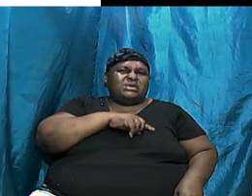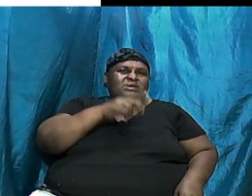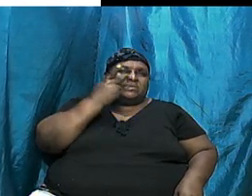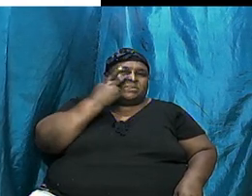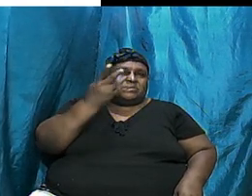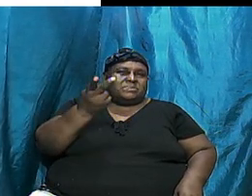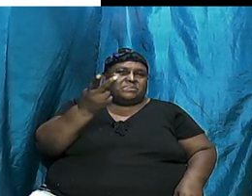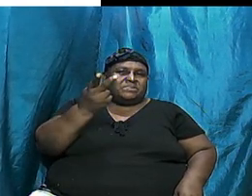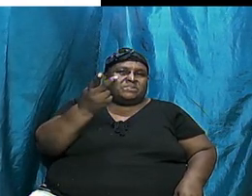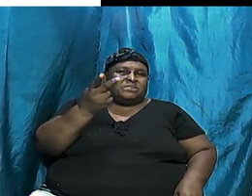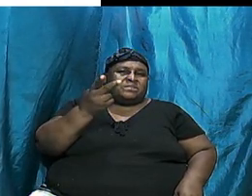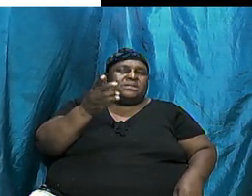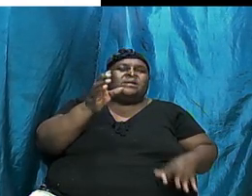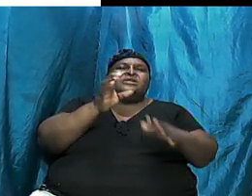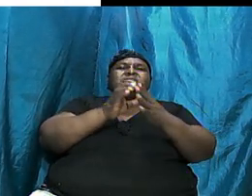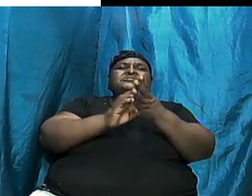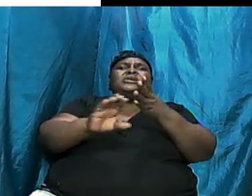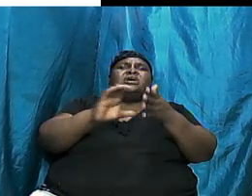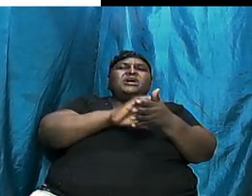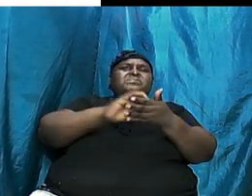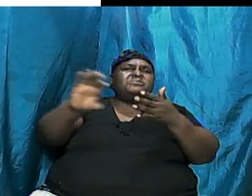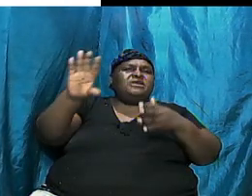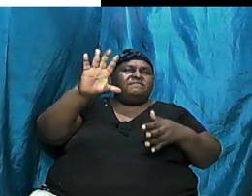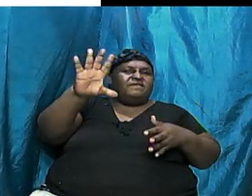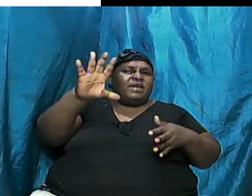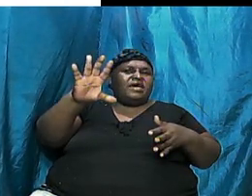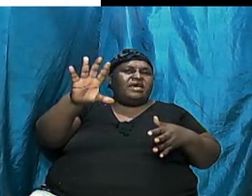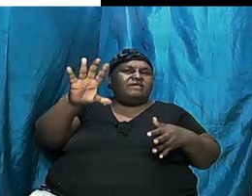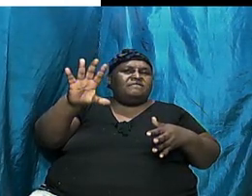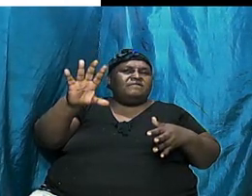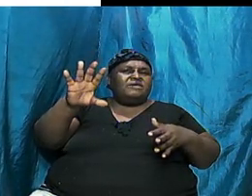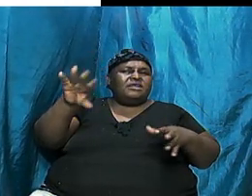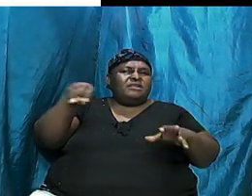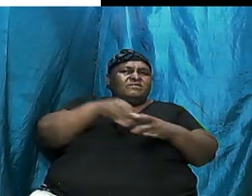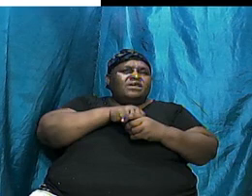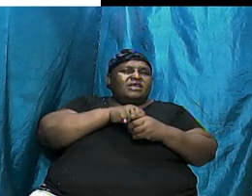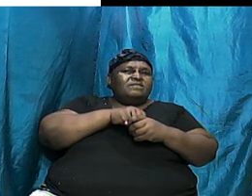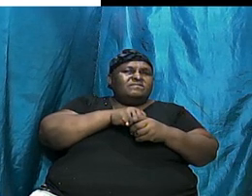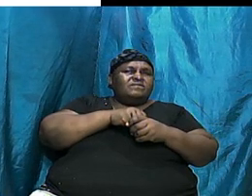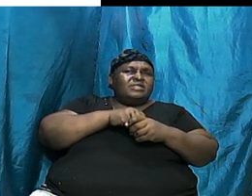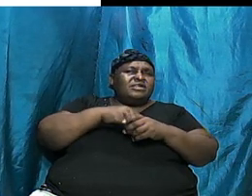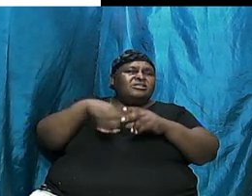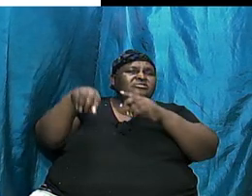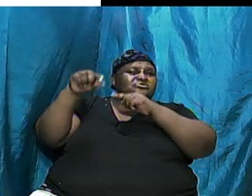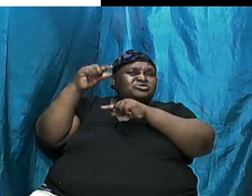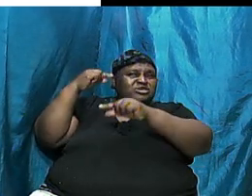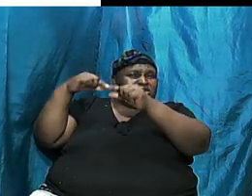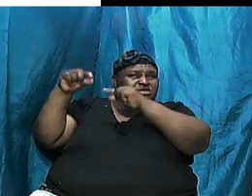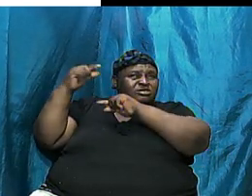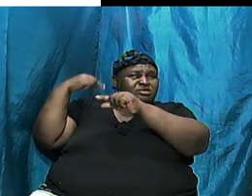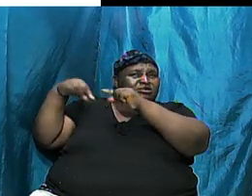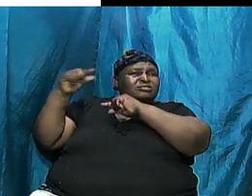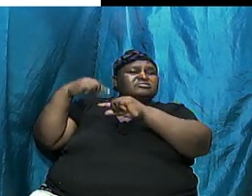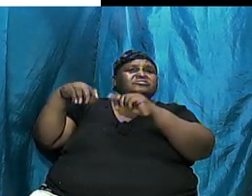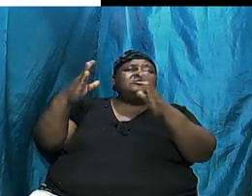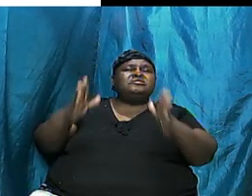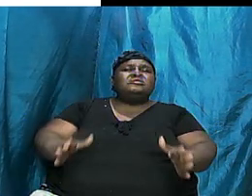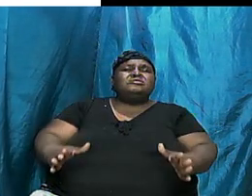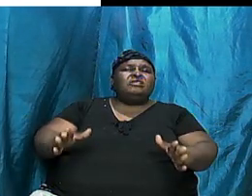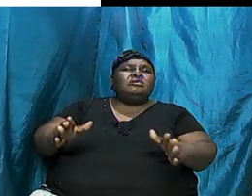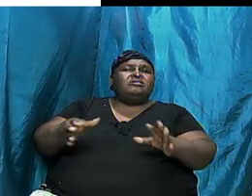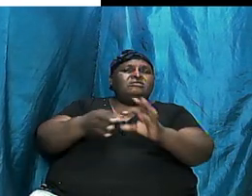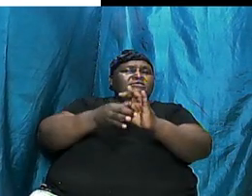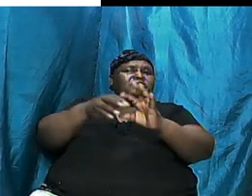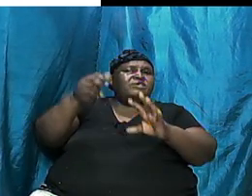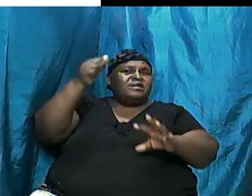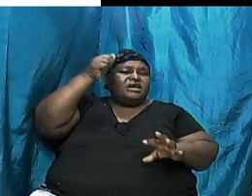see that chapter number 5 contains a genealogy of Adam. And it spoke